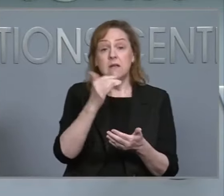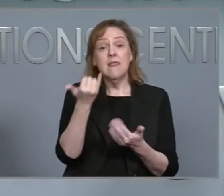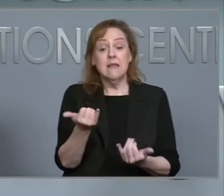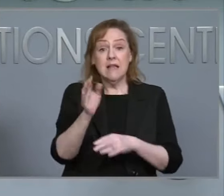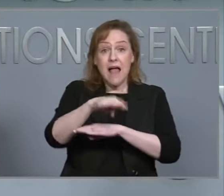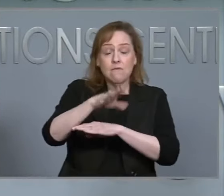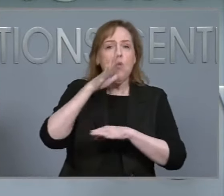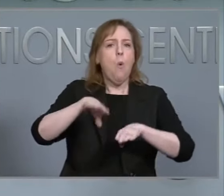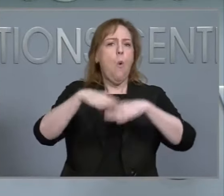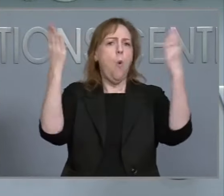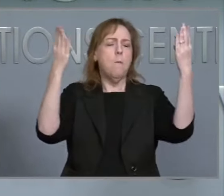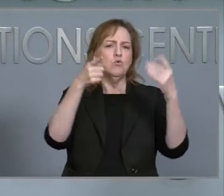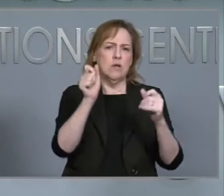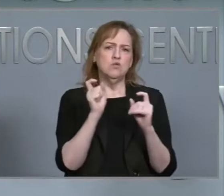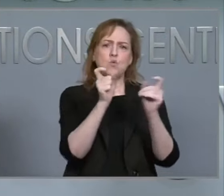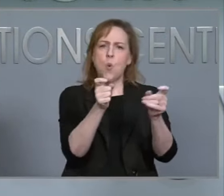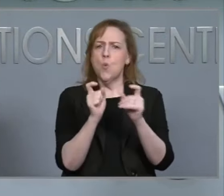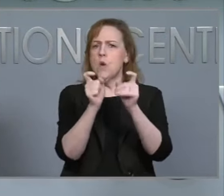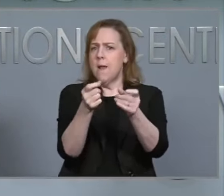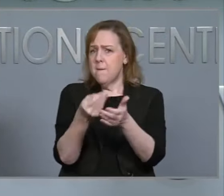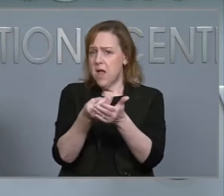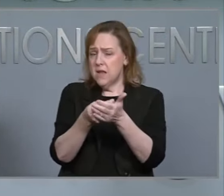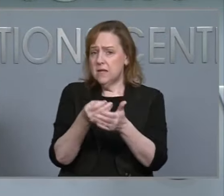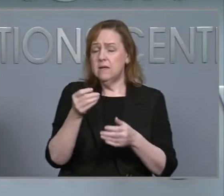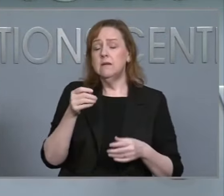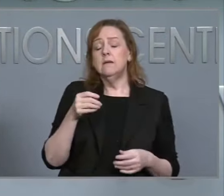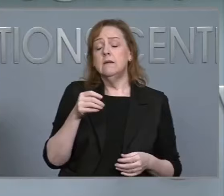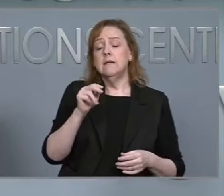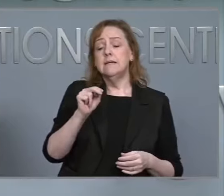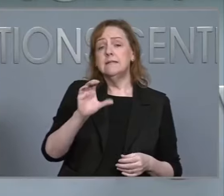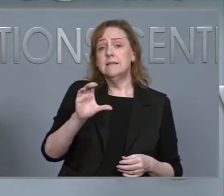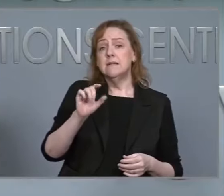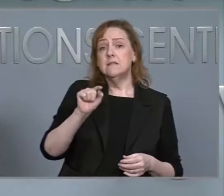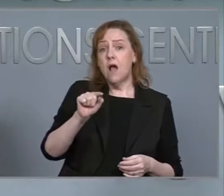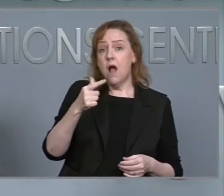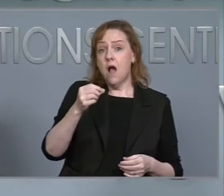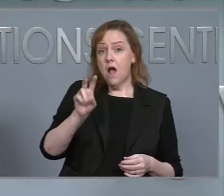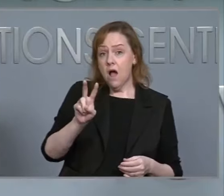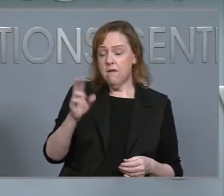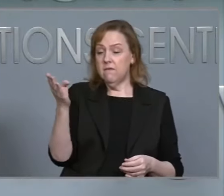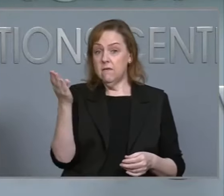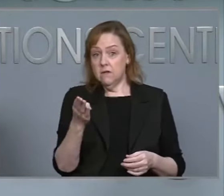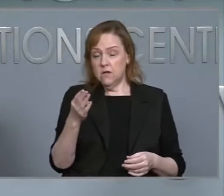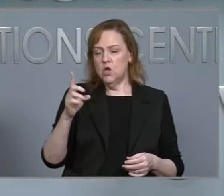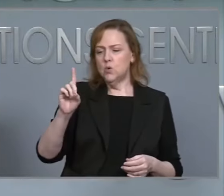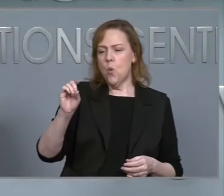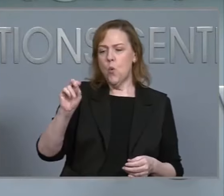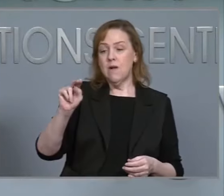Helene relief at nc.gov backslash donate.